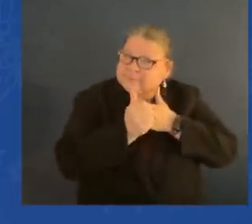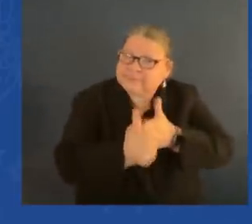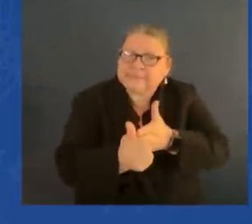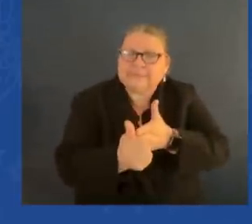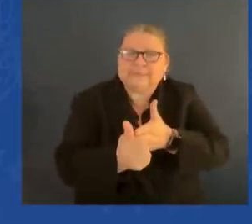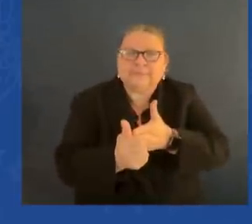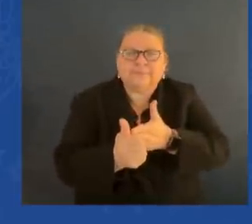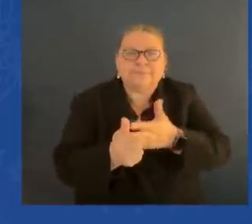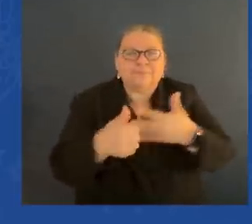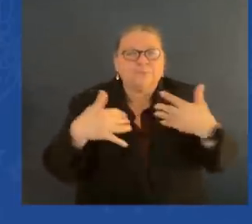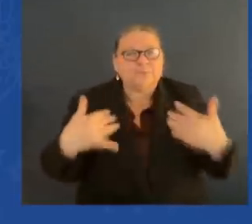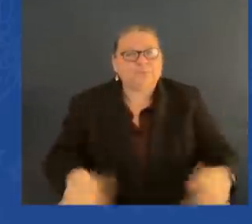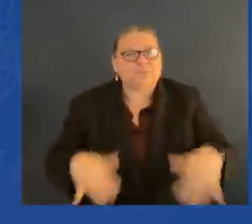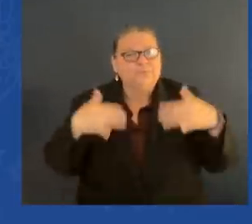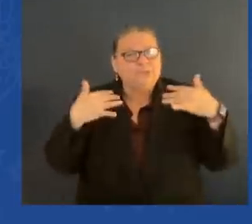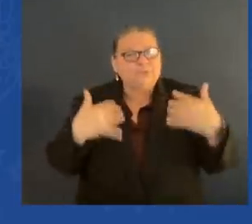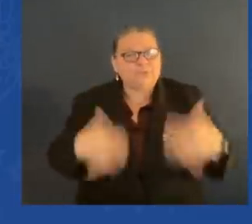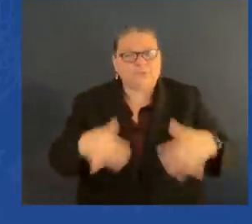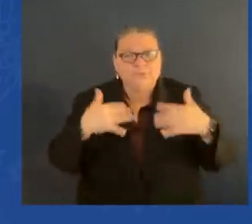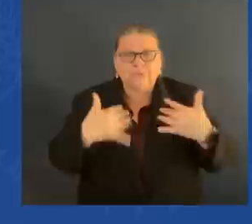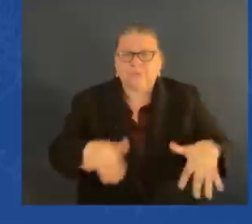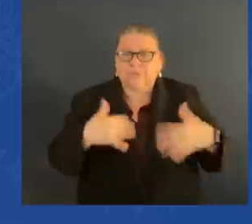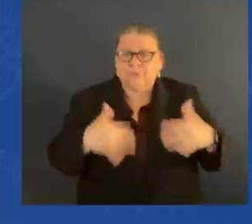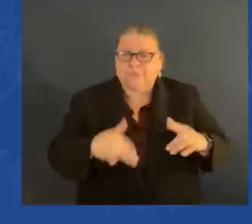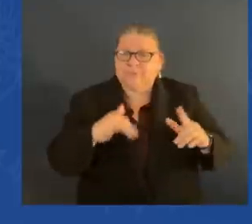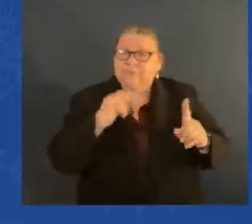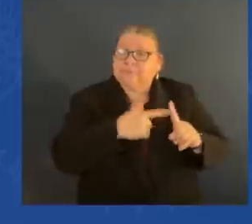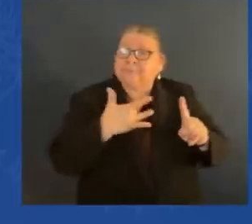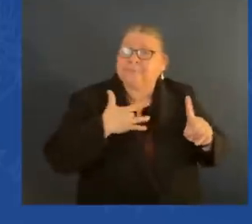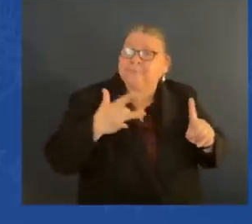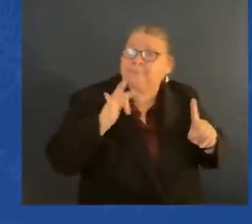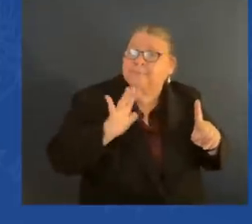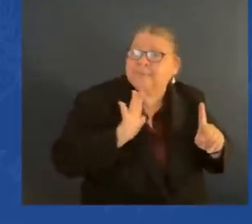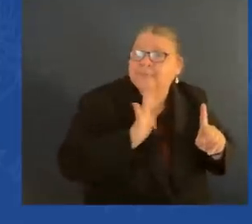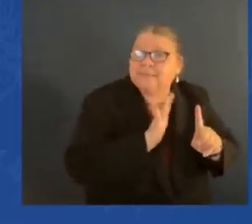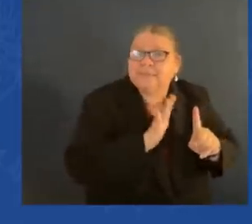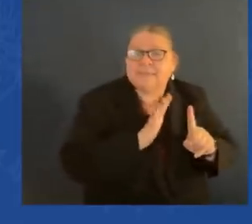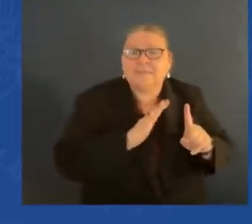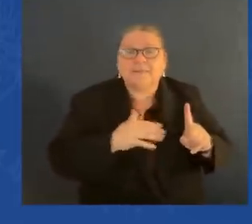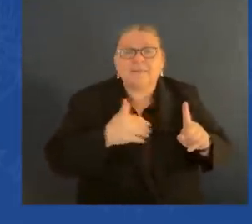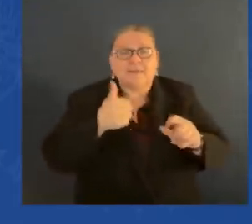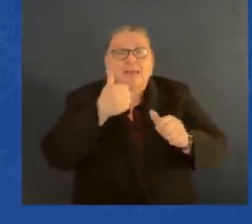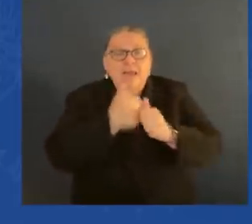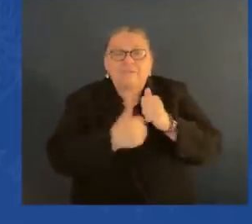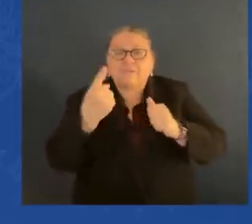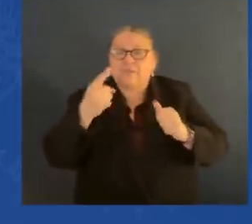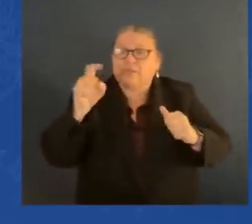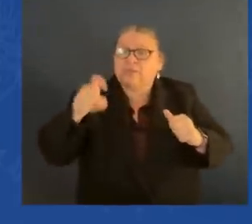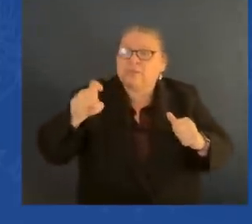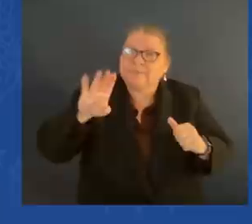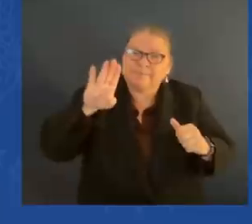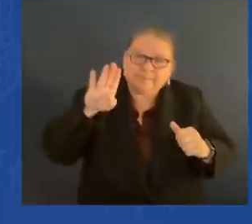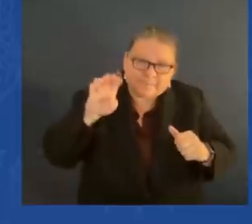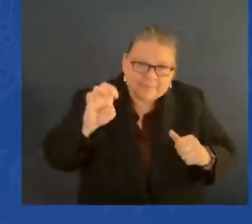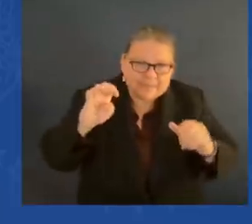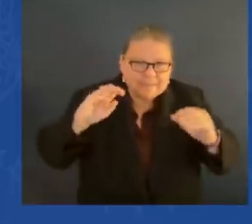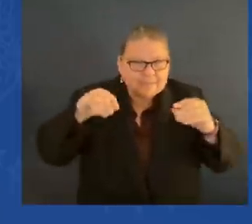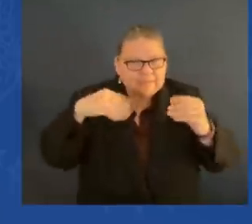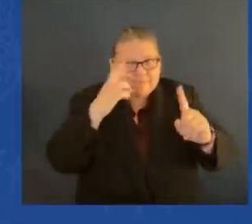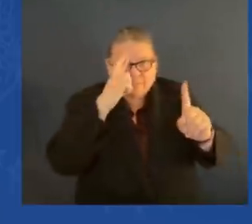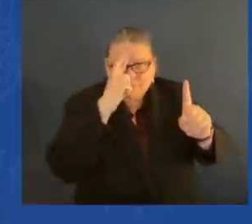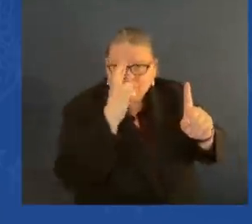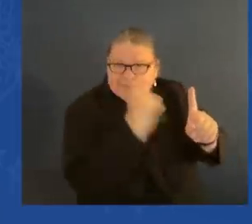with the belief that everyone is entitled to be treated with dignity. Everybody. Dignity. Not just the right to vote,